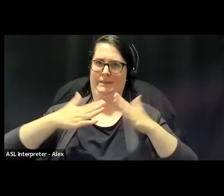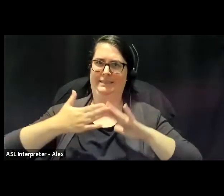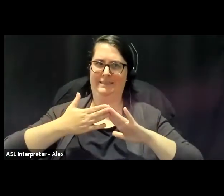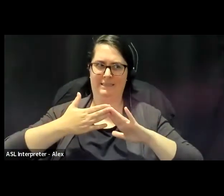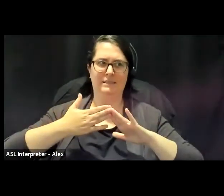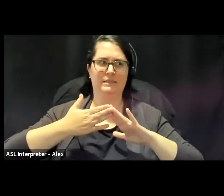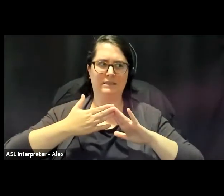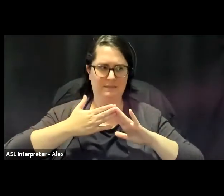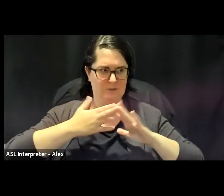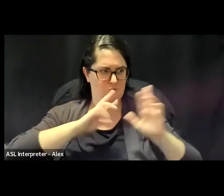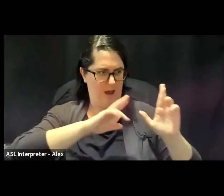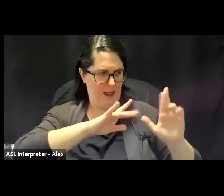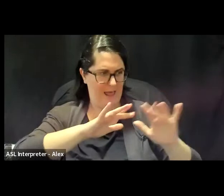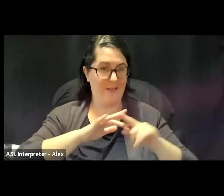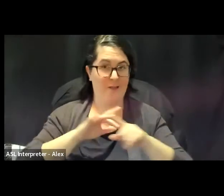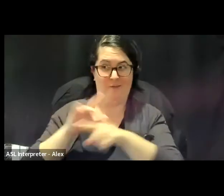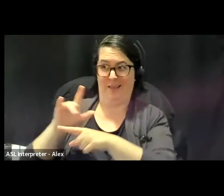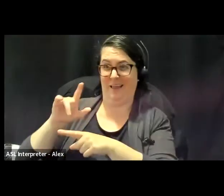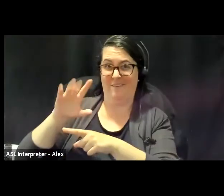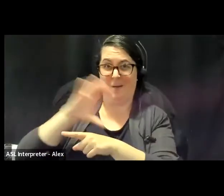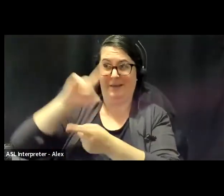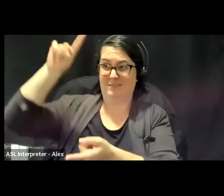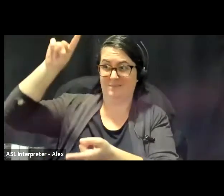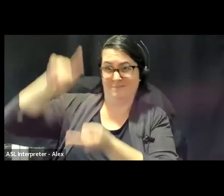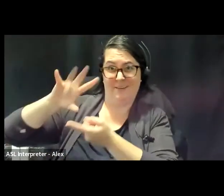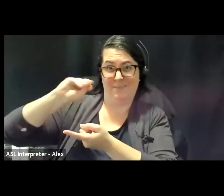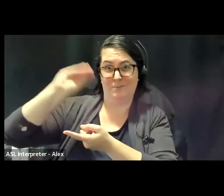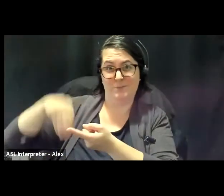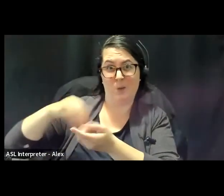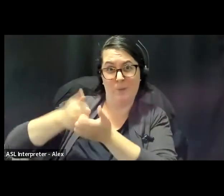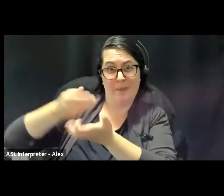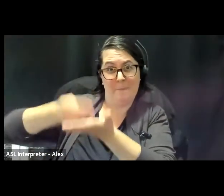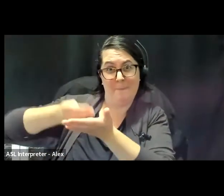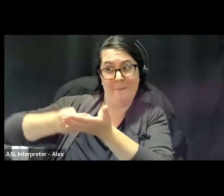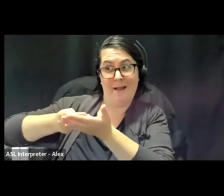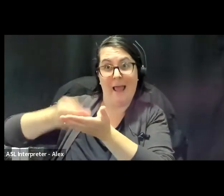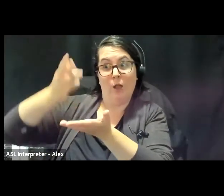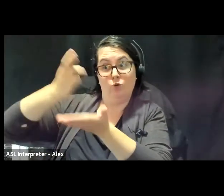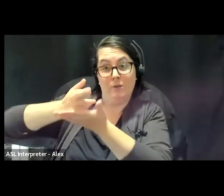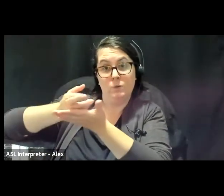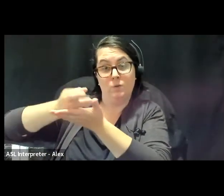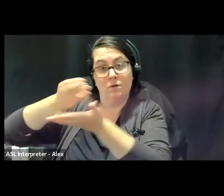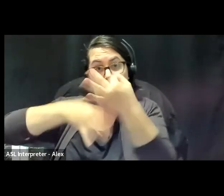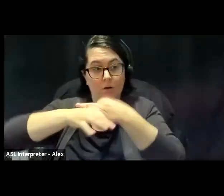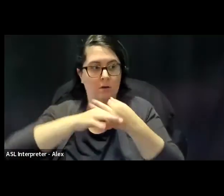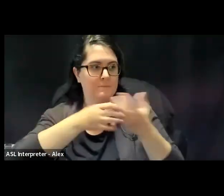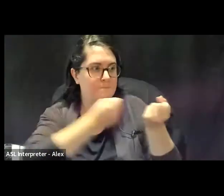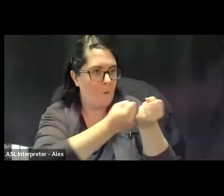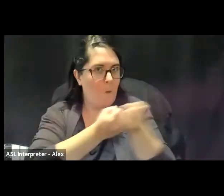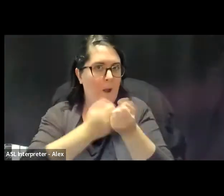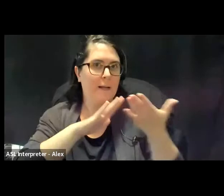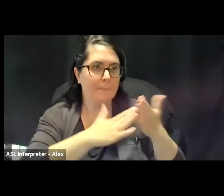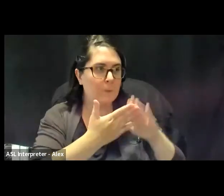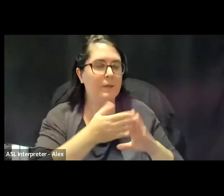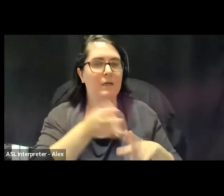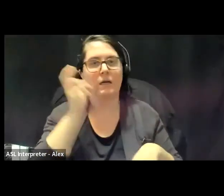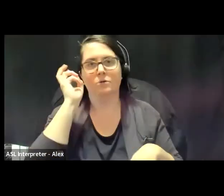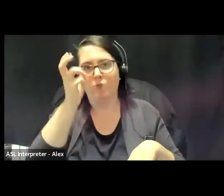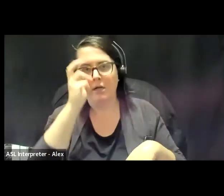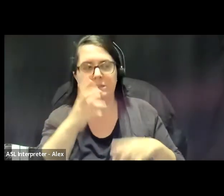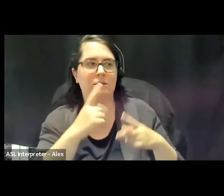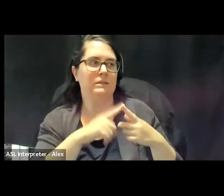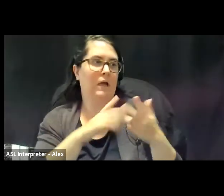defund the police by 50% and really vastly redistributed resources towards community supports, public transit, housing,